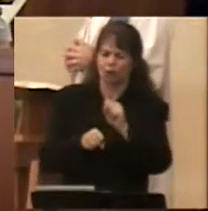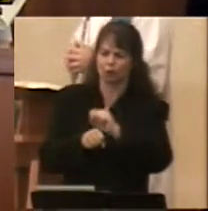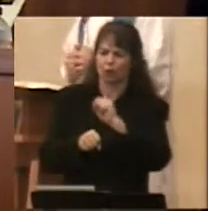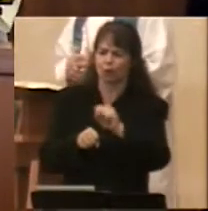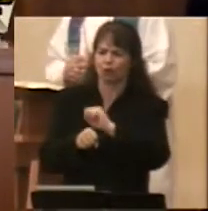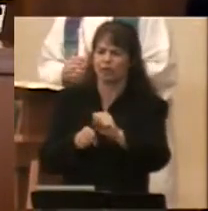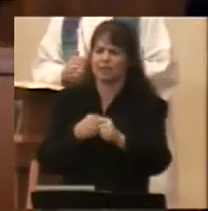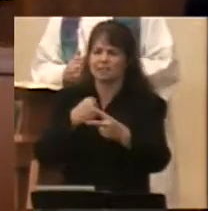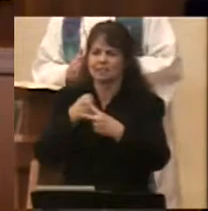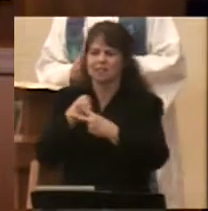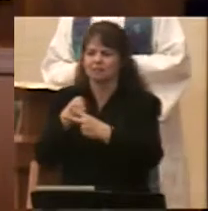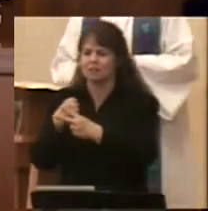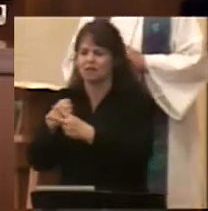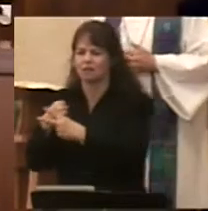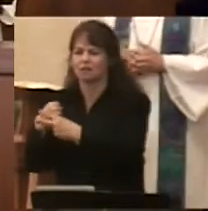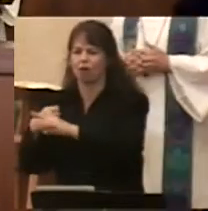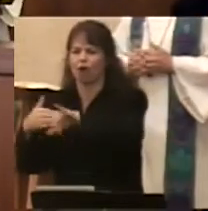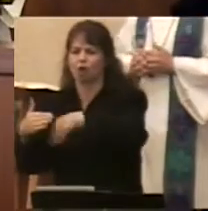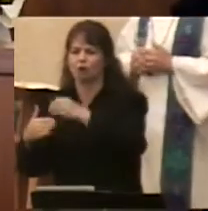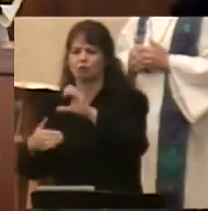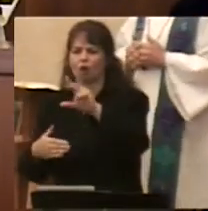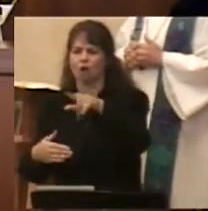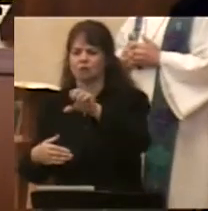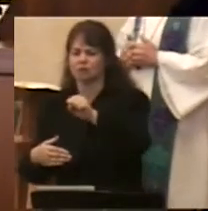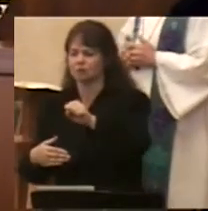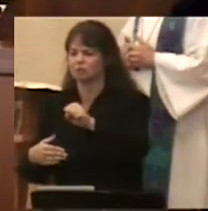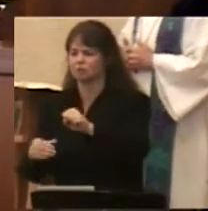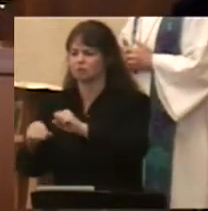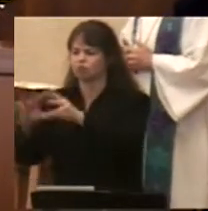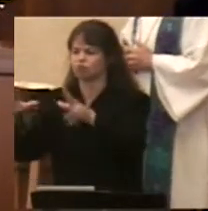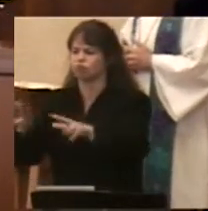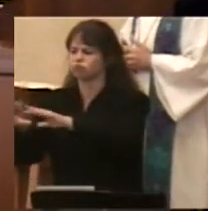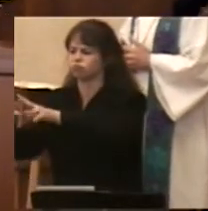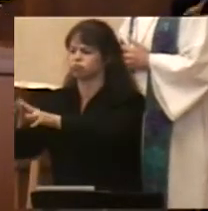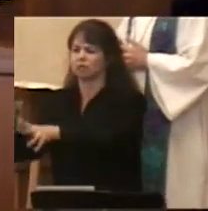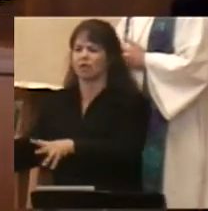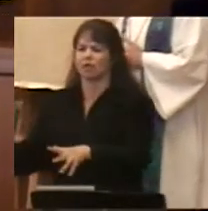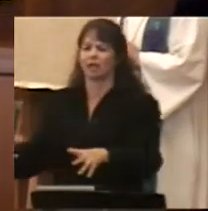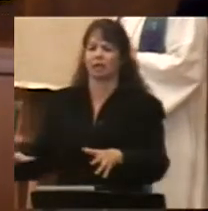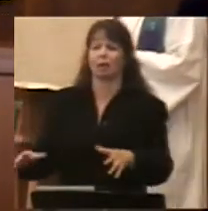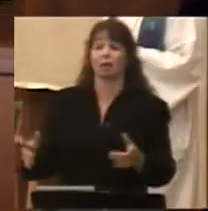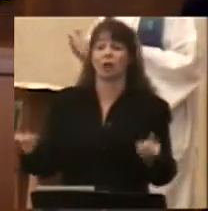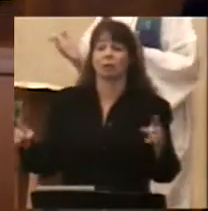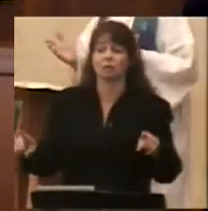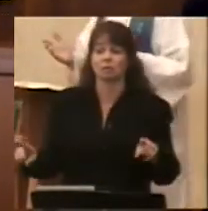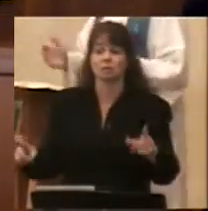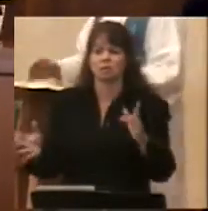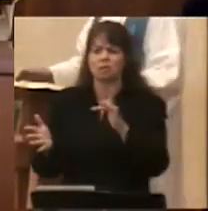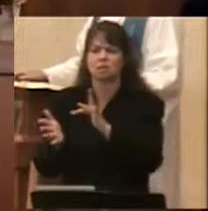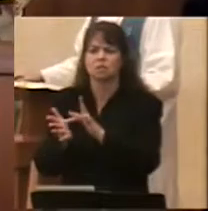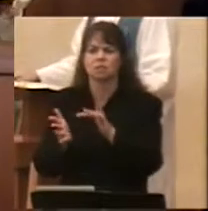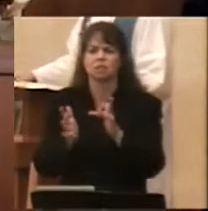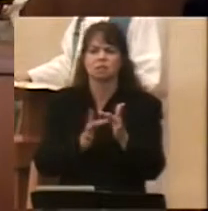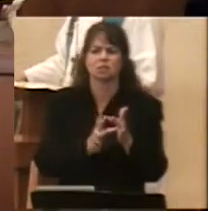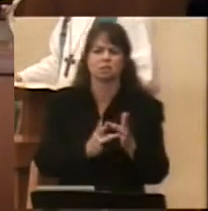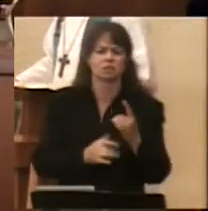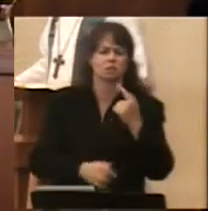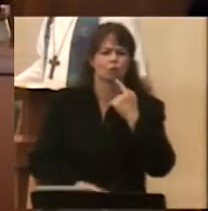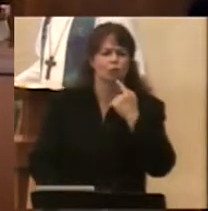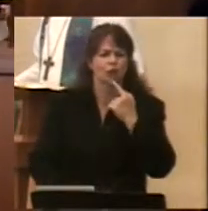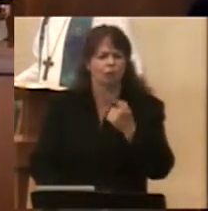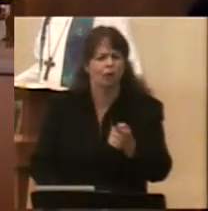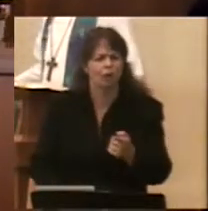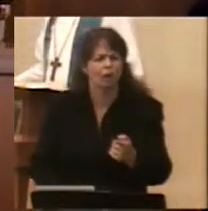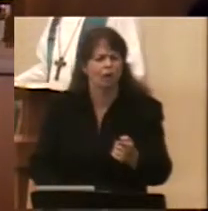Yet what does Jesus say next? He says, you fool. Did you not know that tomorrow